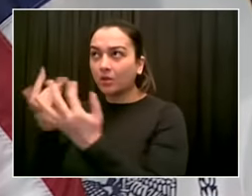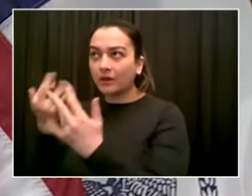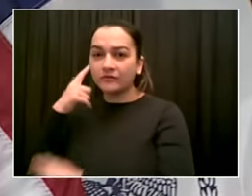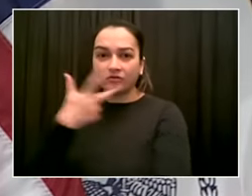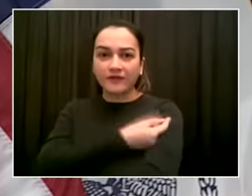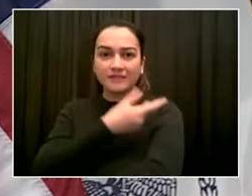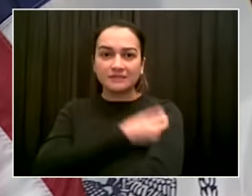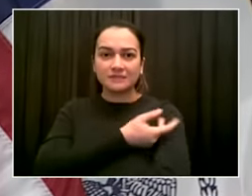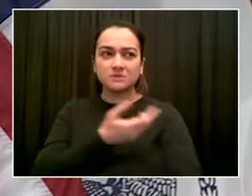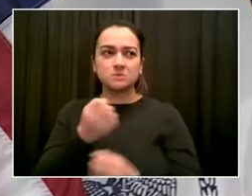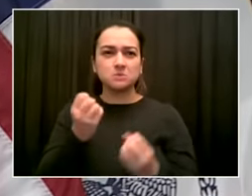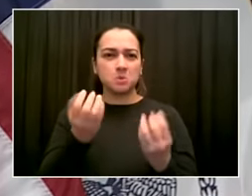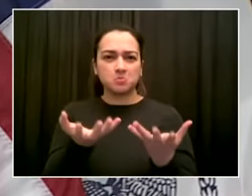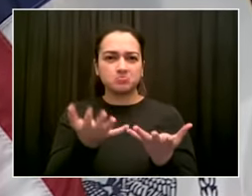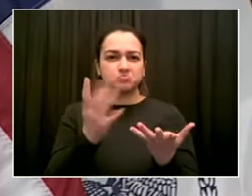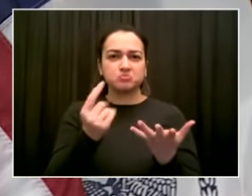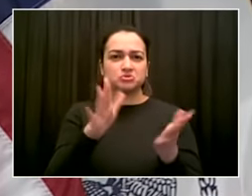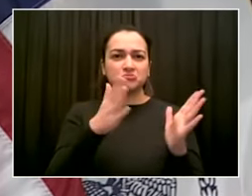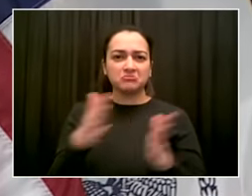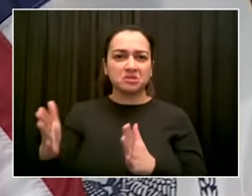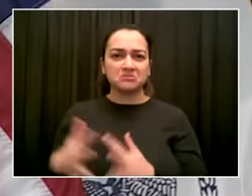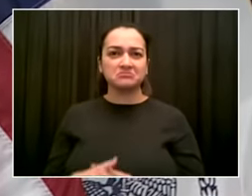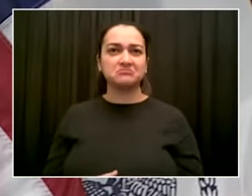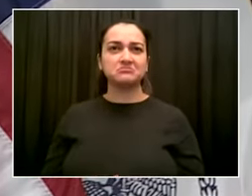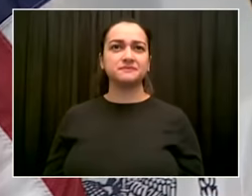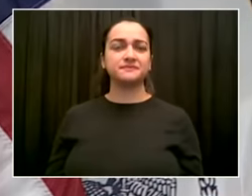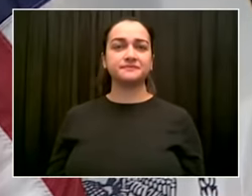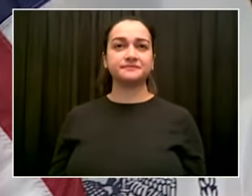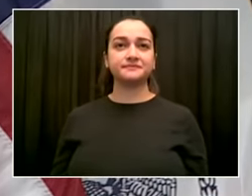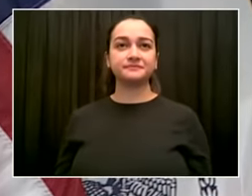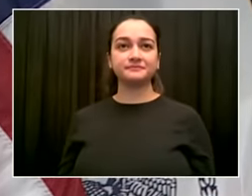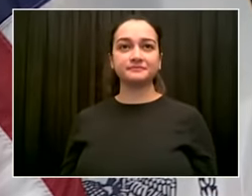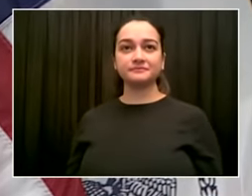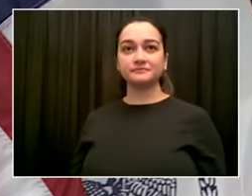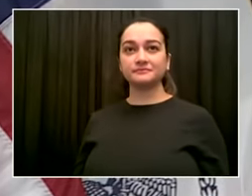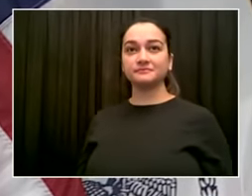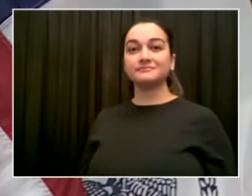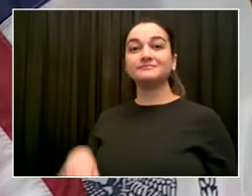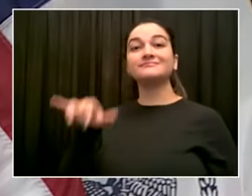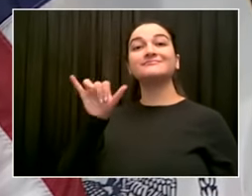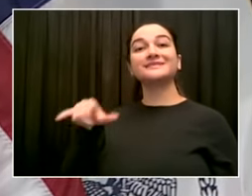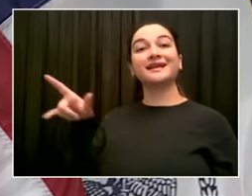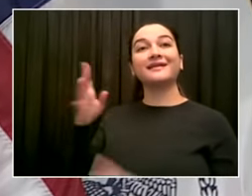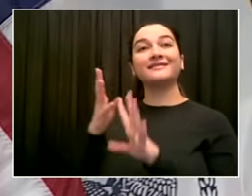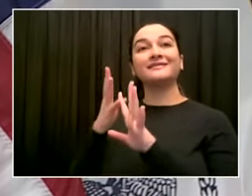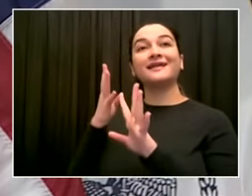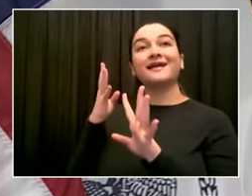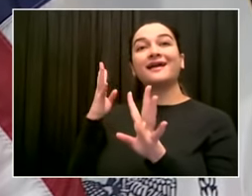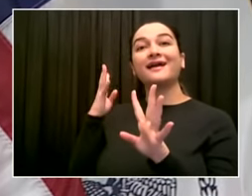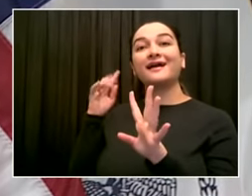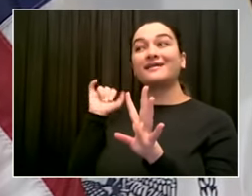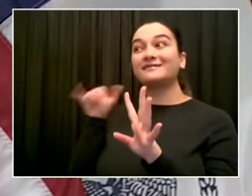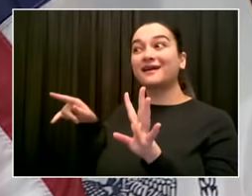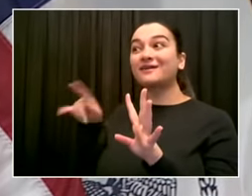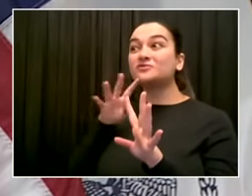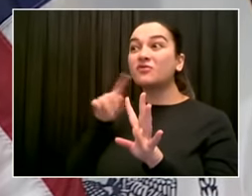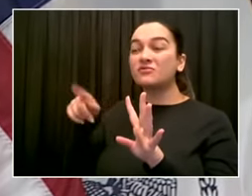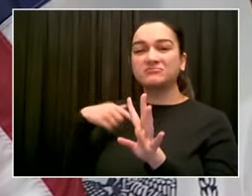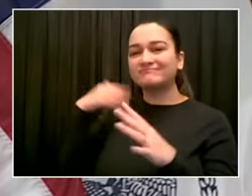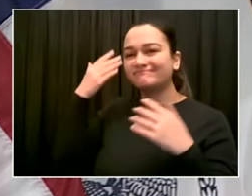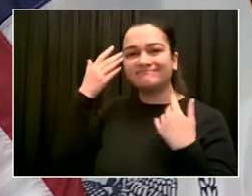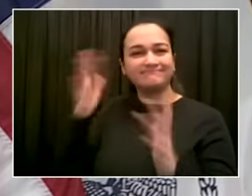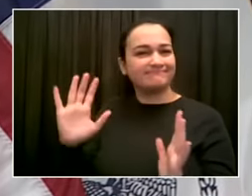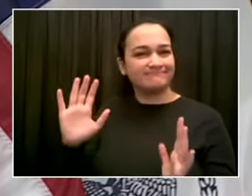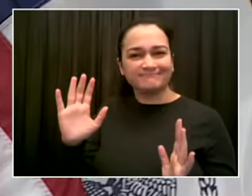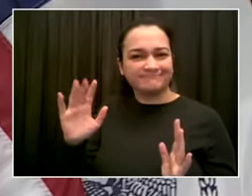see if Dr. Katz or Dr. Varma want to add anything on that. But on the bigger point, the amount of Johnson &